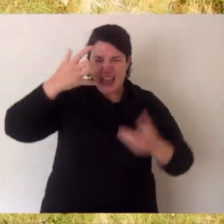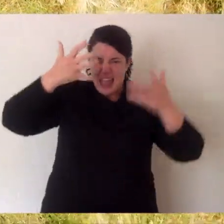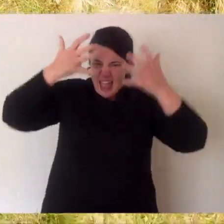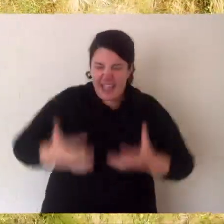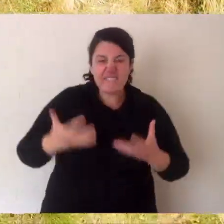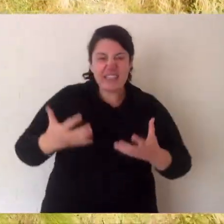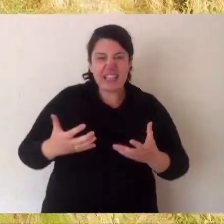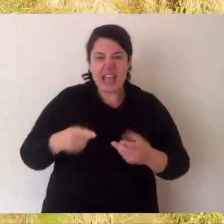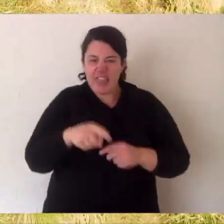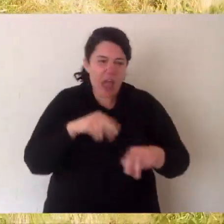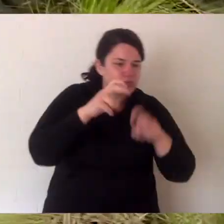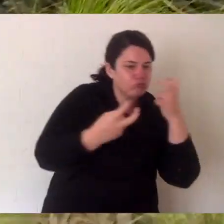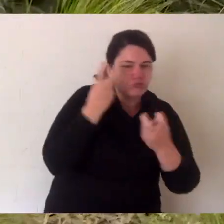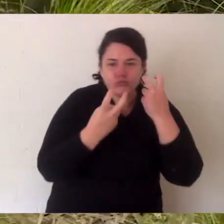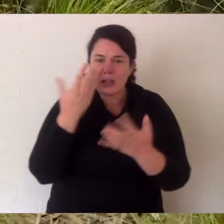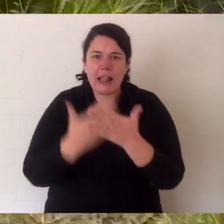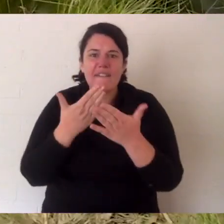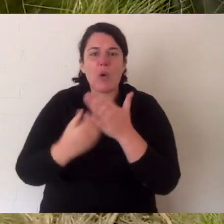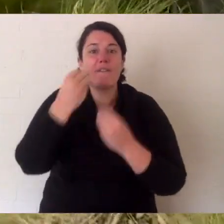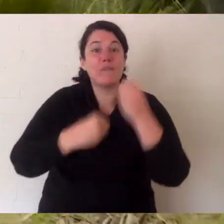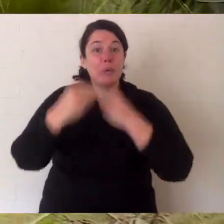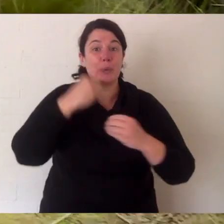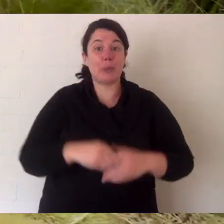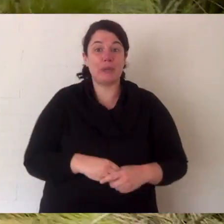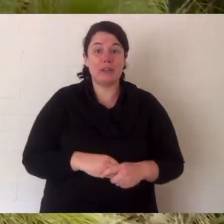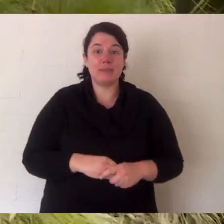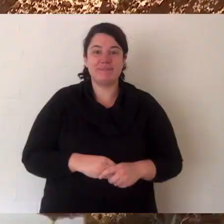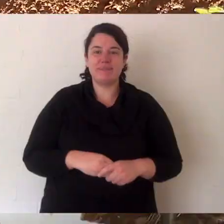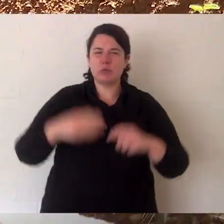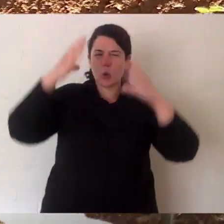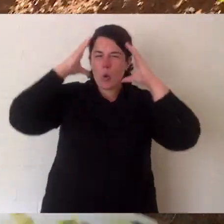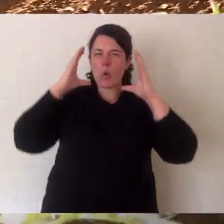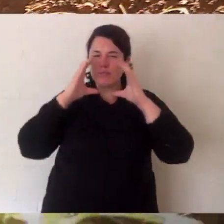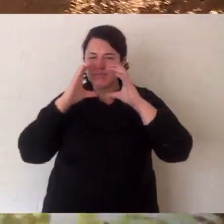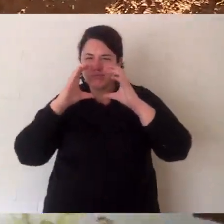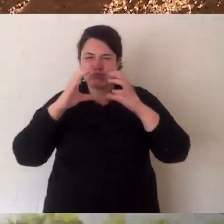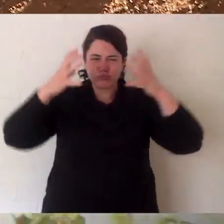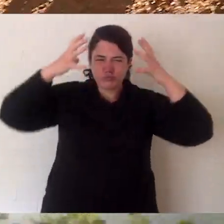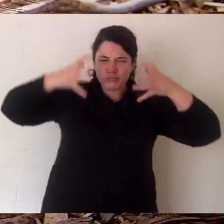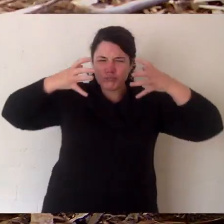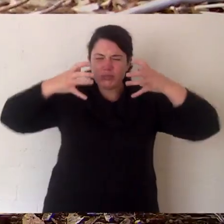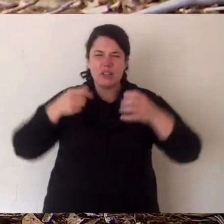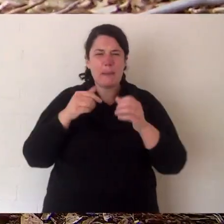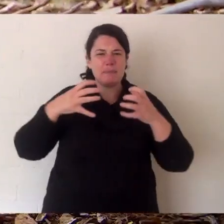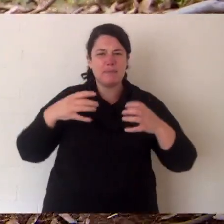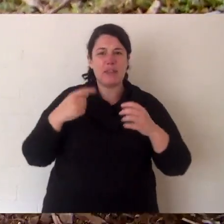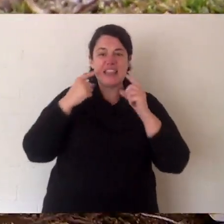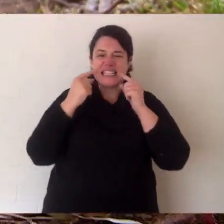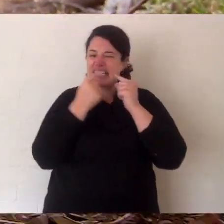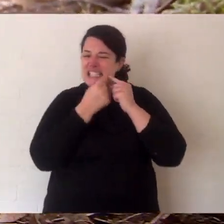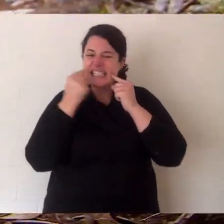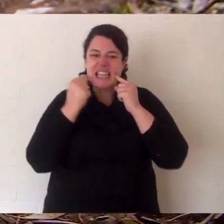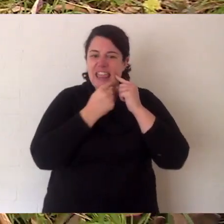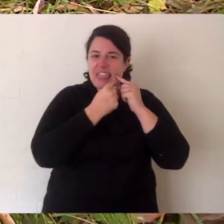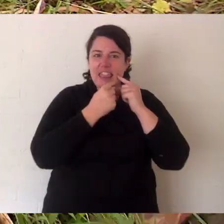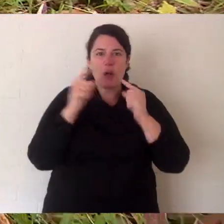they can't run very fast. They've got a really heavy head and they're designed to scavenge. So what happens is they've got this